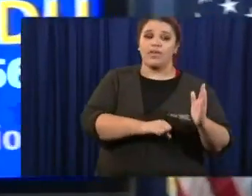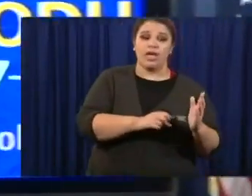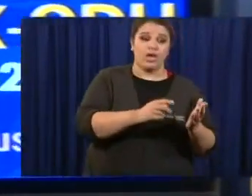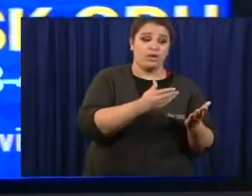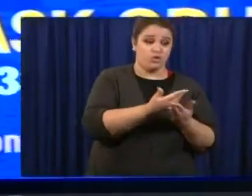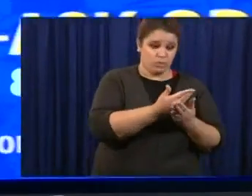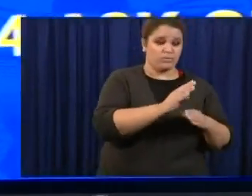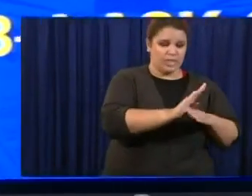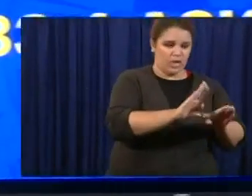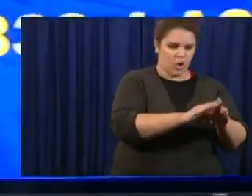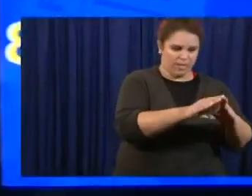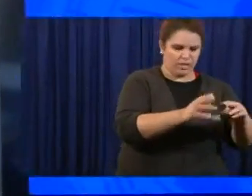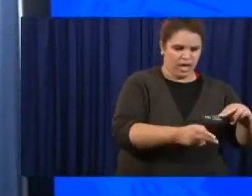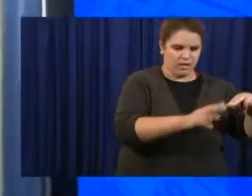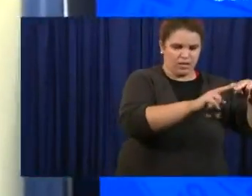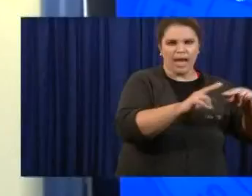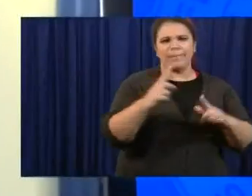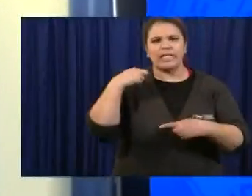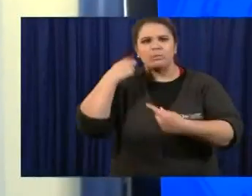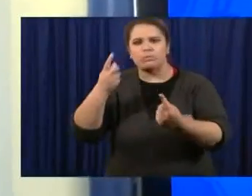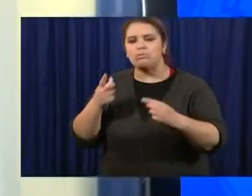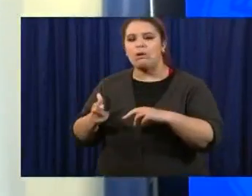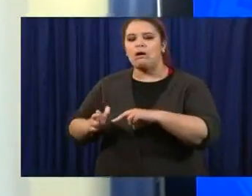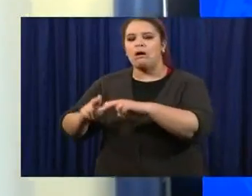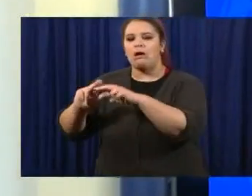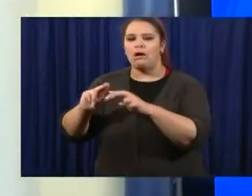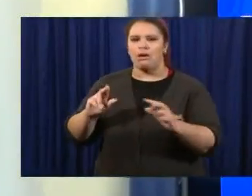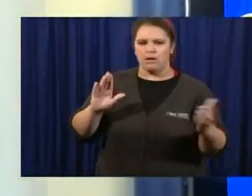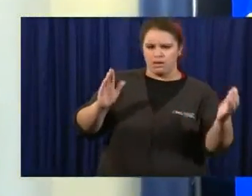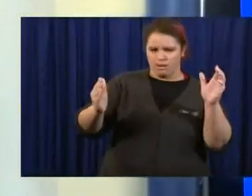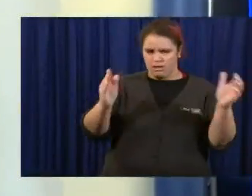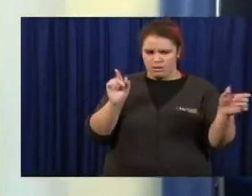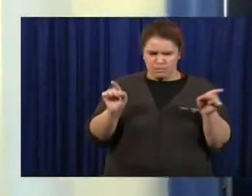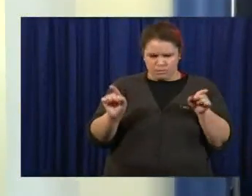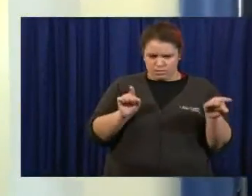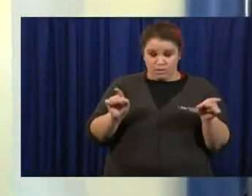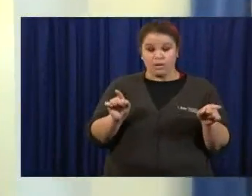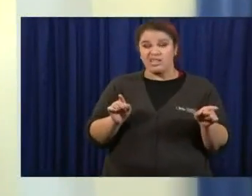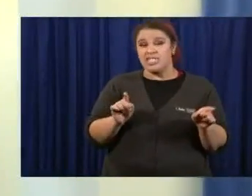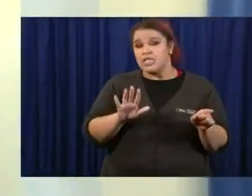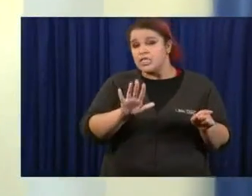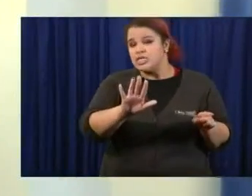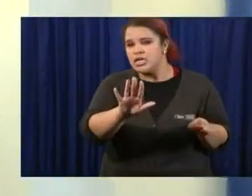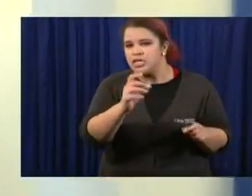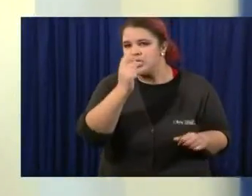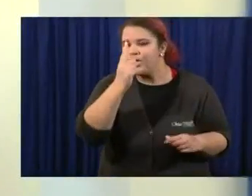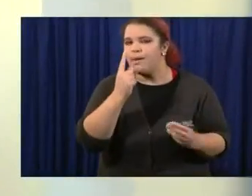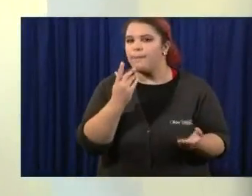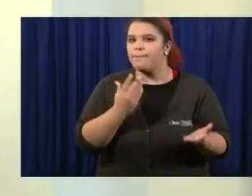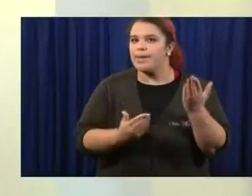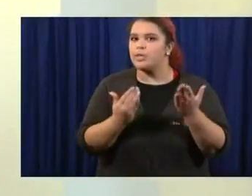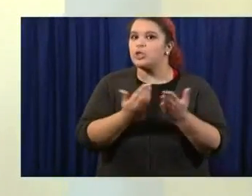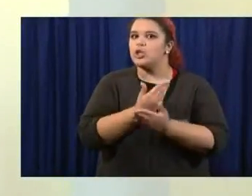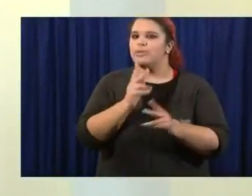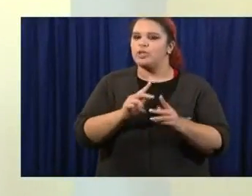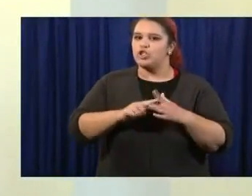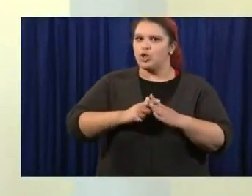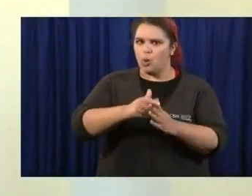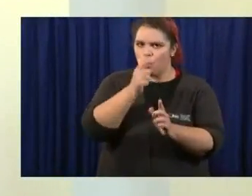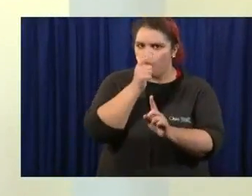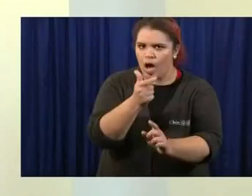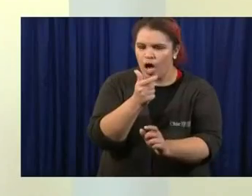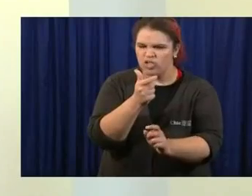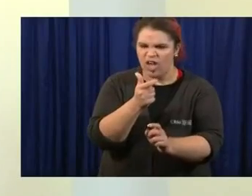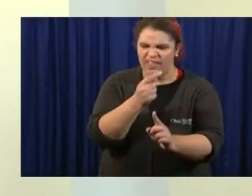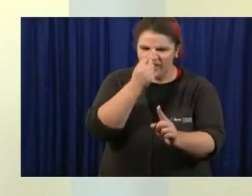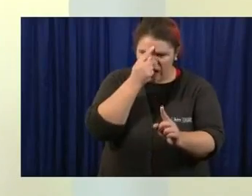What's your message to the public who might start logging in and seeing these case numbers go up, but that might be more likely because of ramped up testing and not because